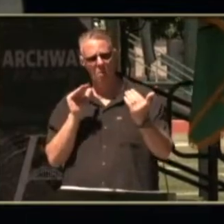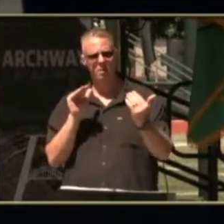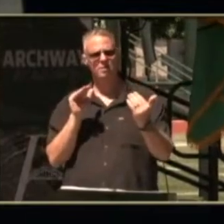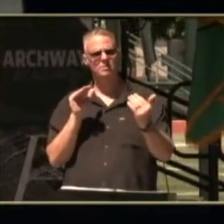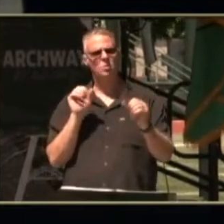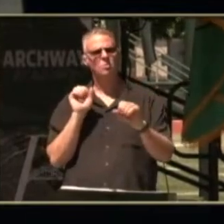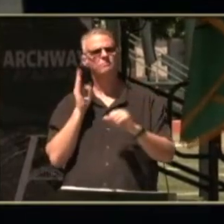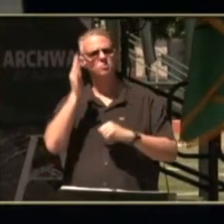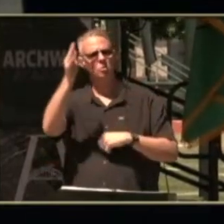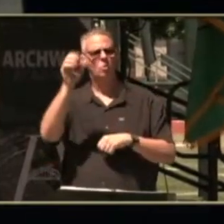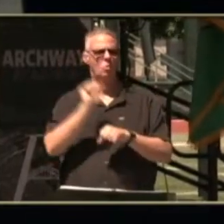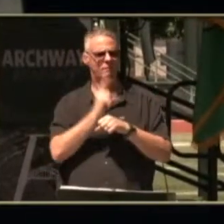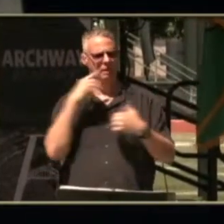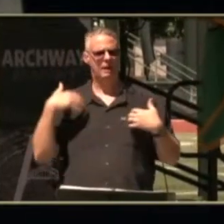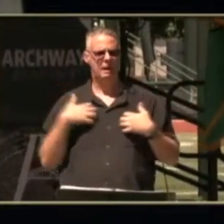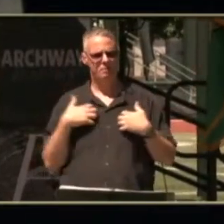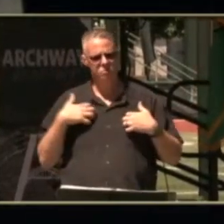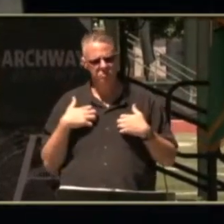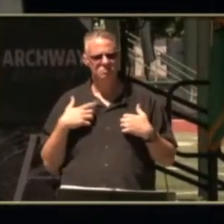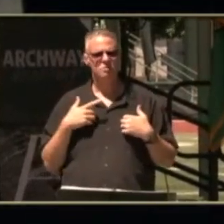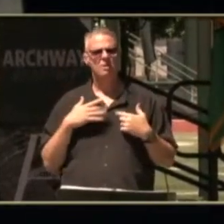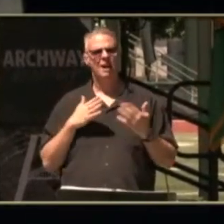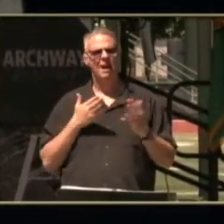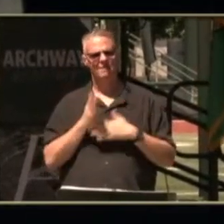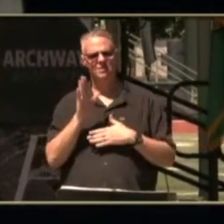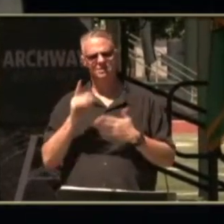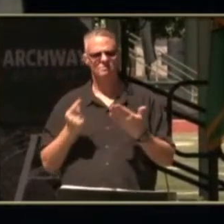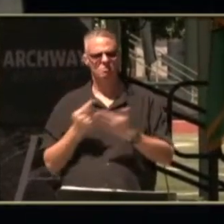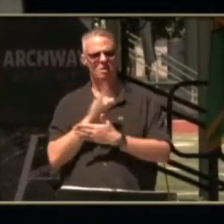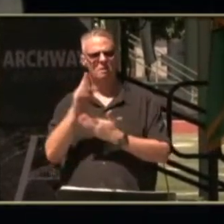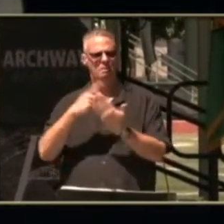animals when she gets uh through with that program